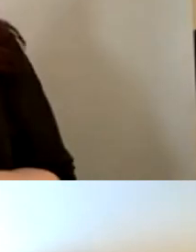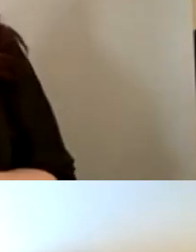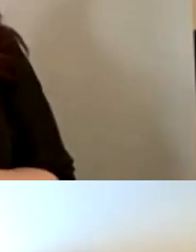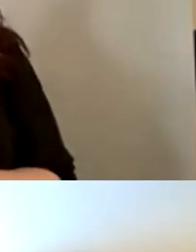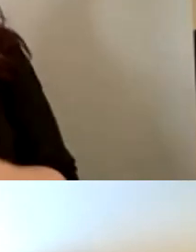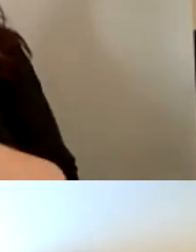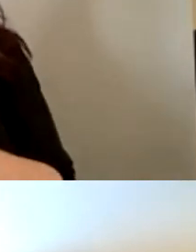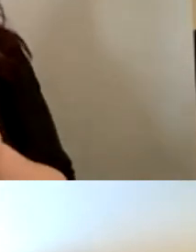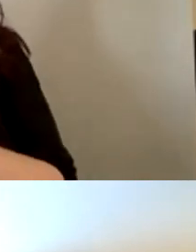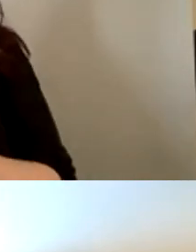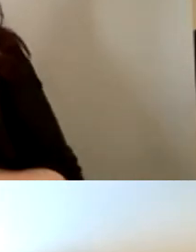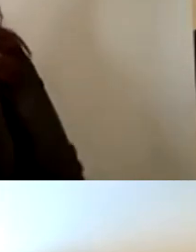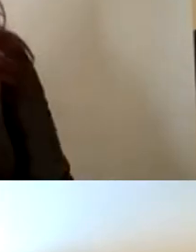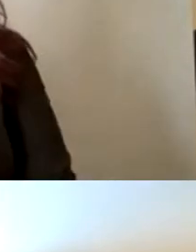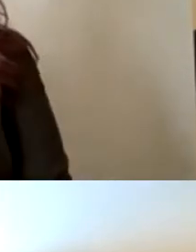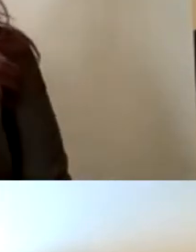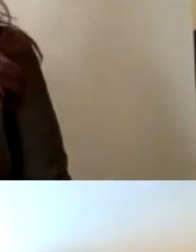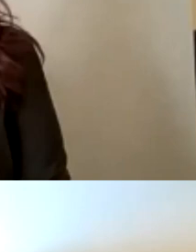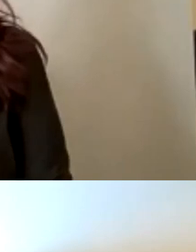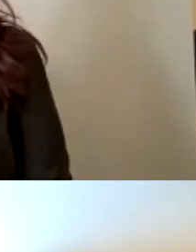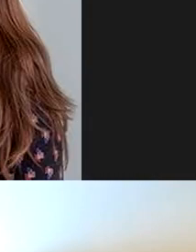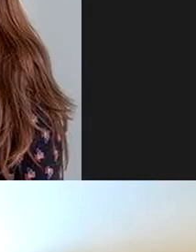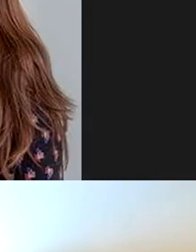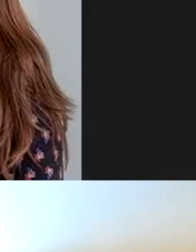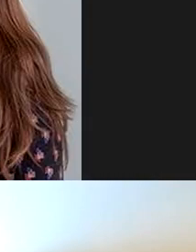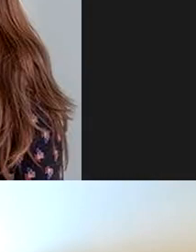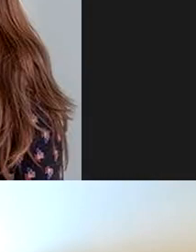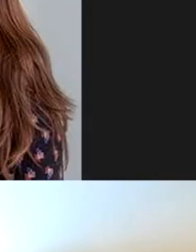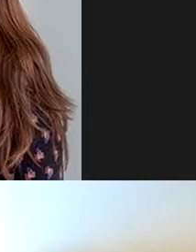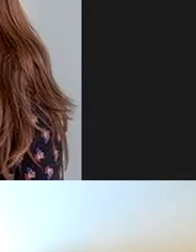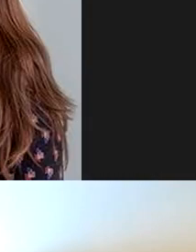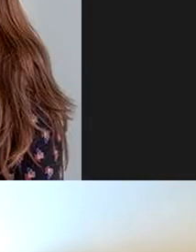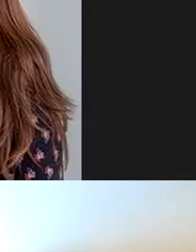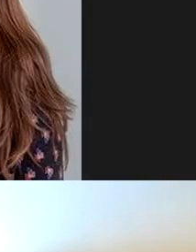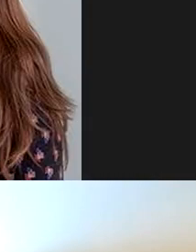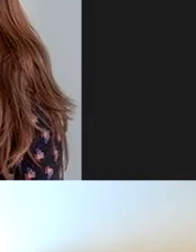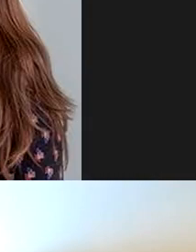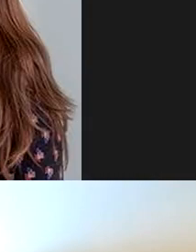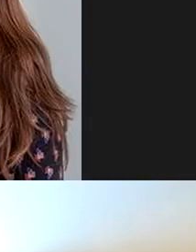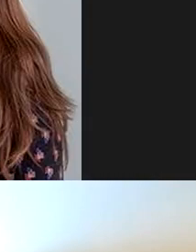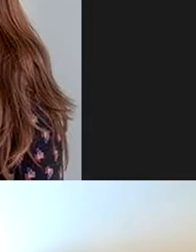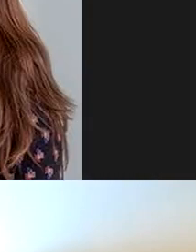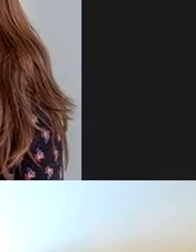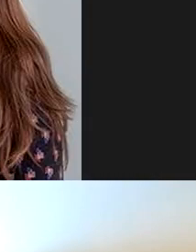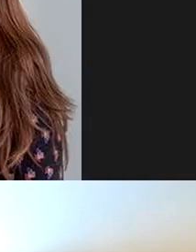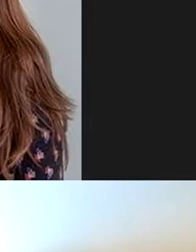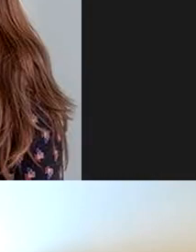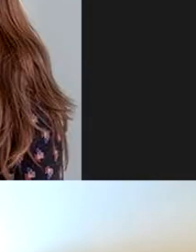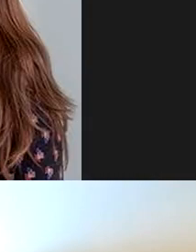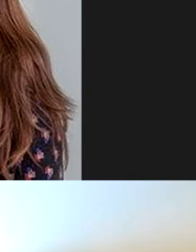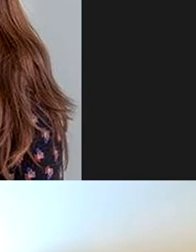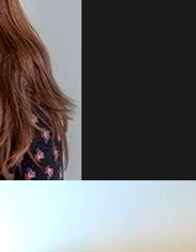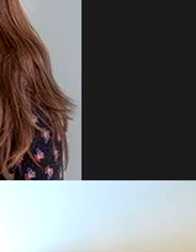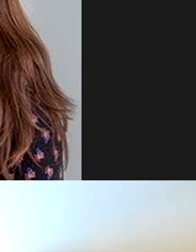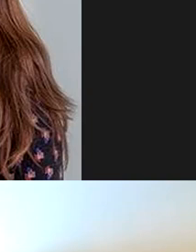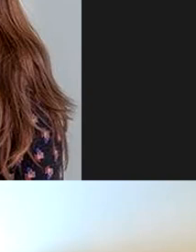speaker because we can ask them to lots of questions later this is our final speaker this is hazel morrison from my cullen heritage group who